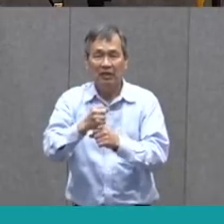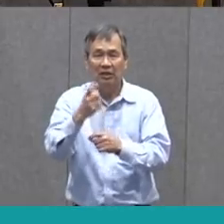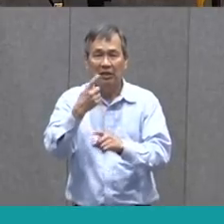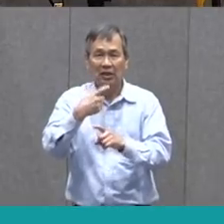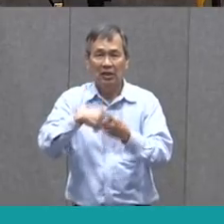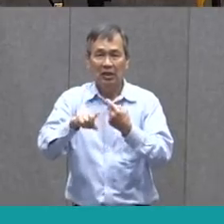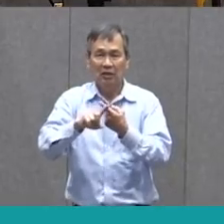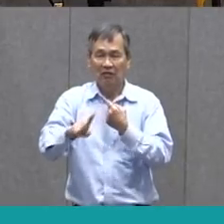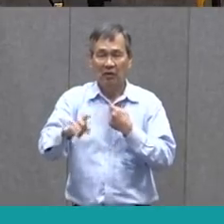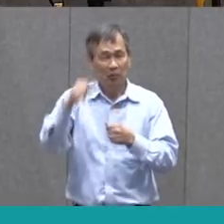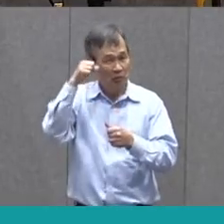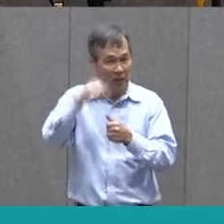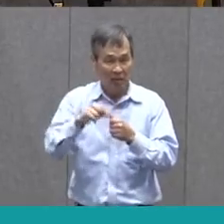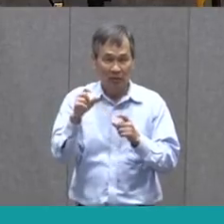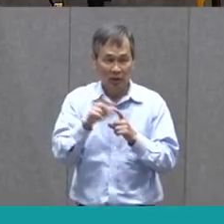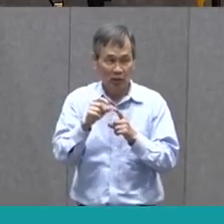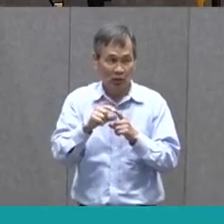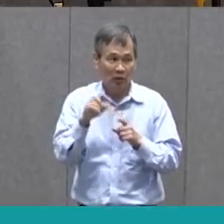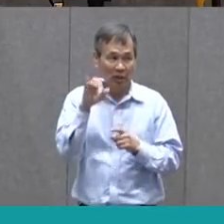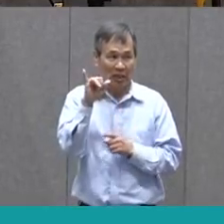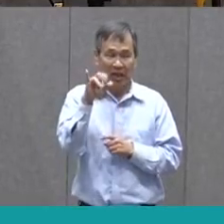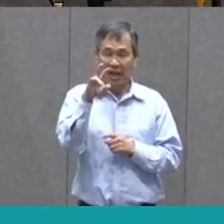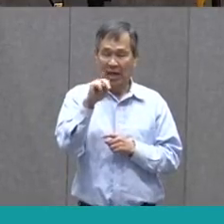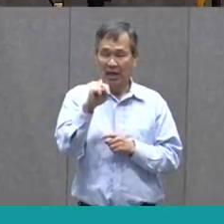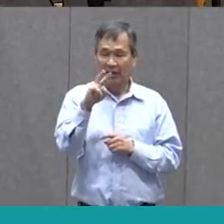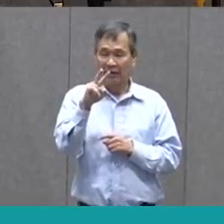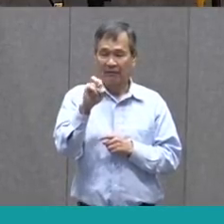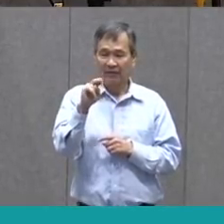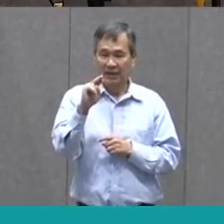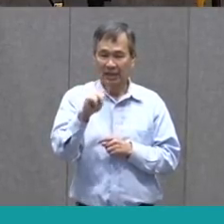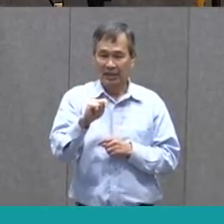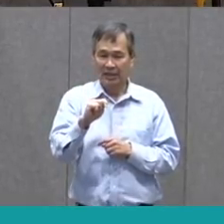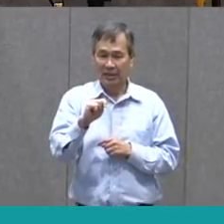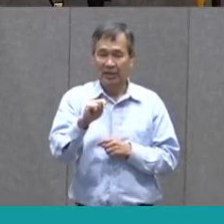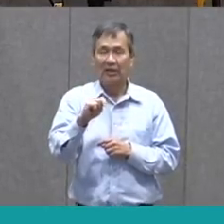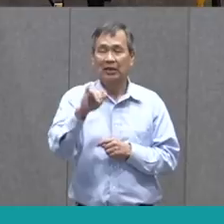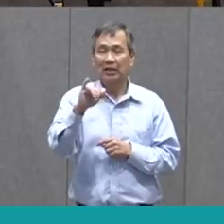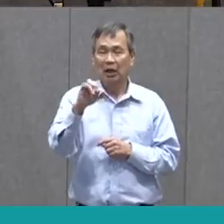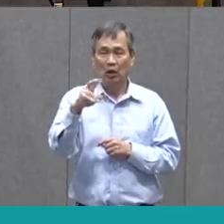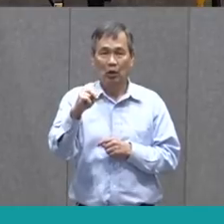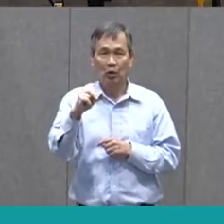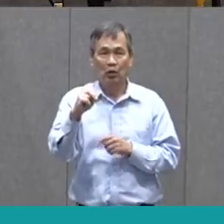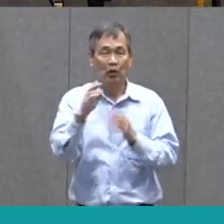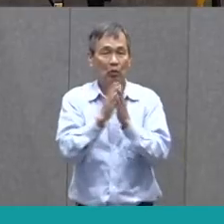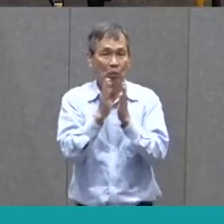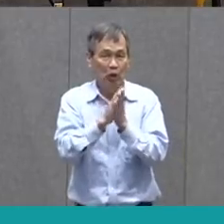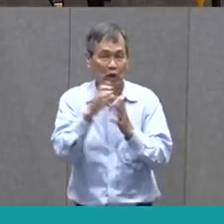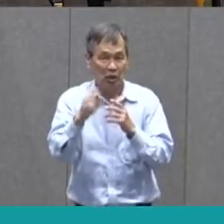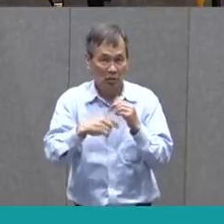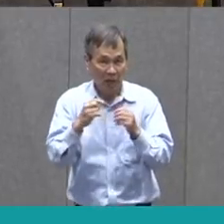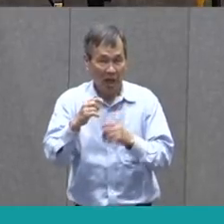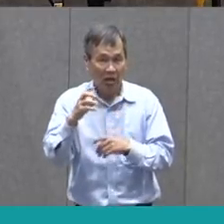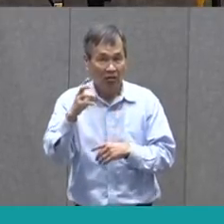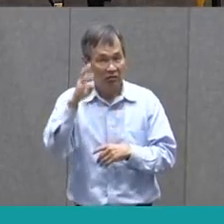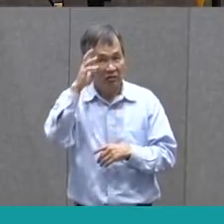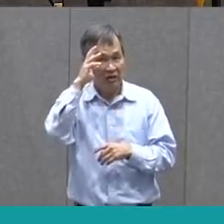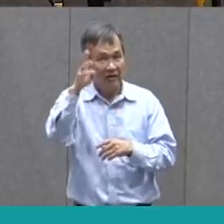word inventions. We read a great book about an inventor, and Miss Craft